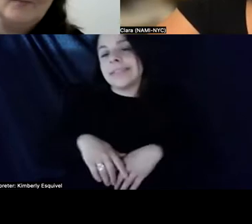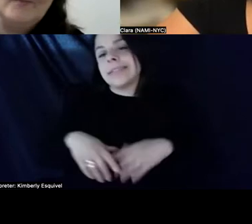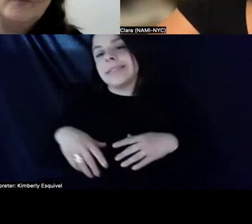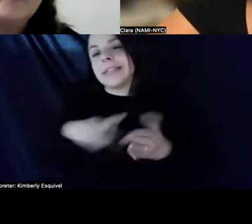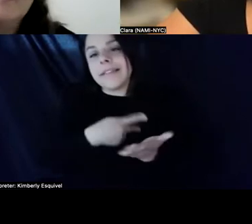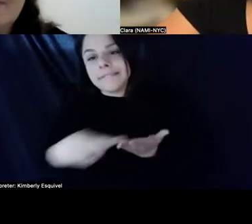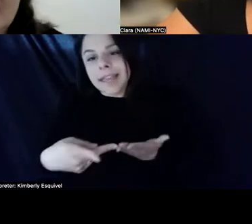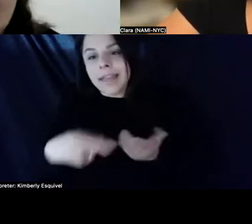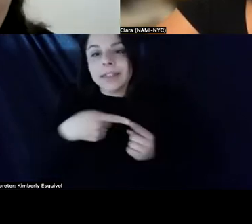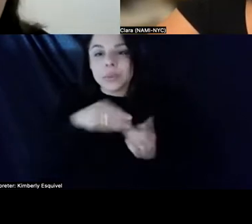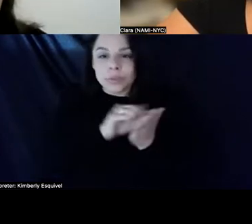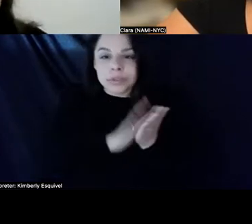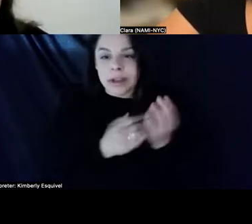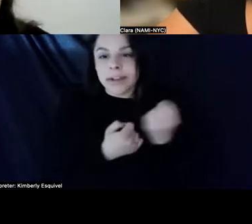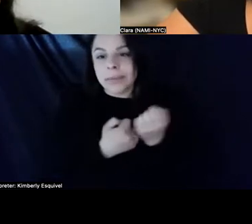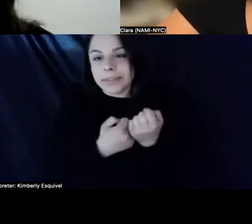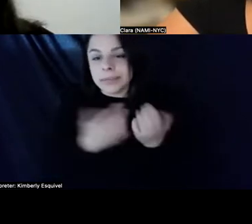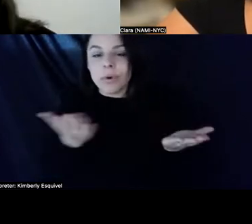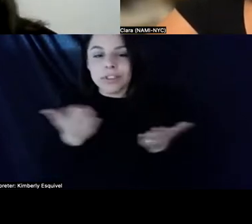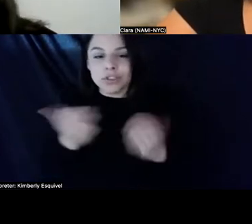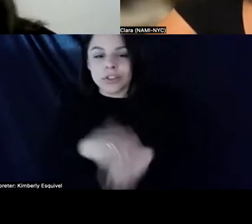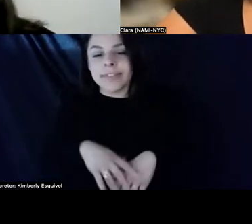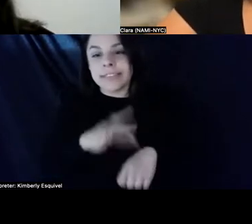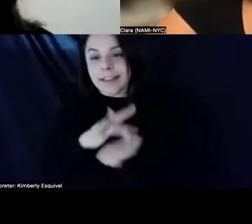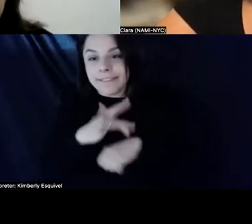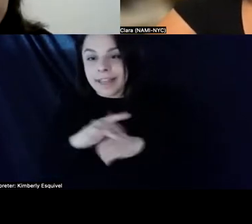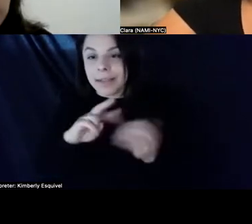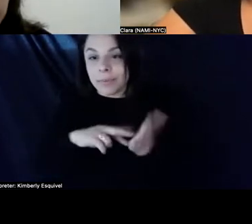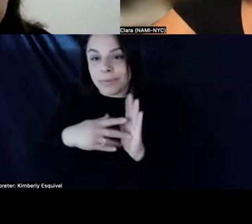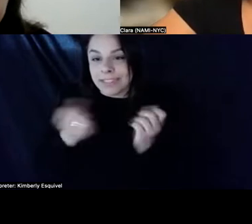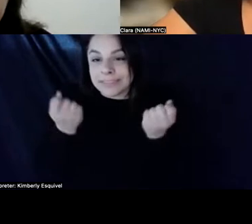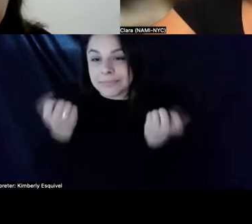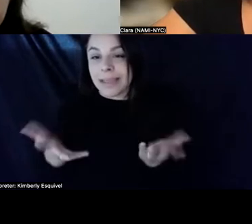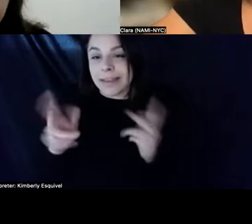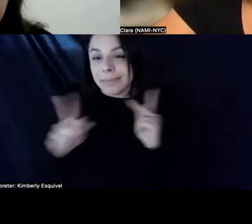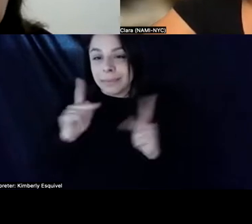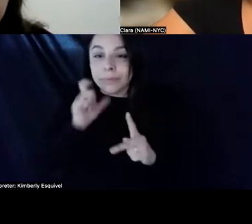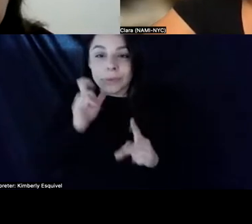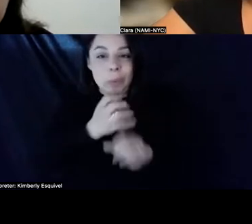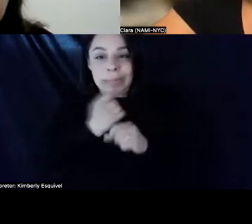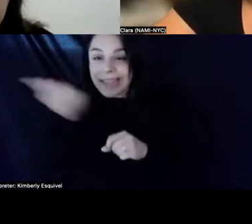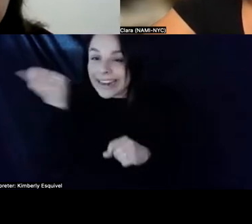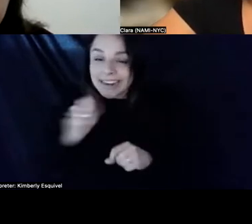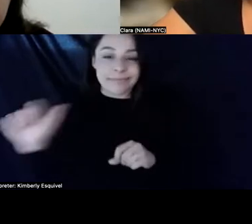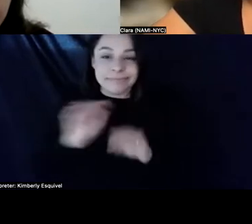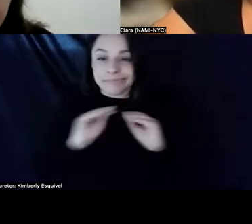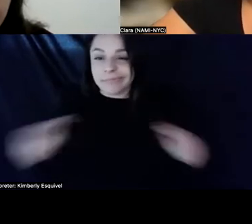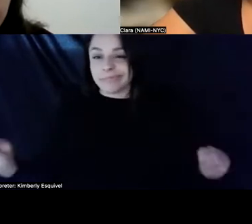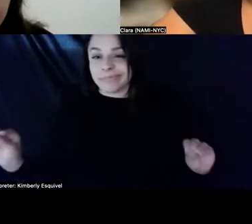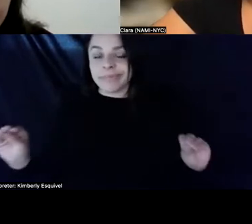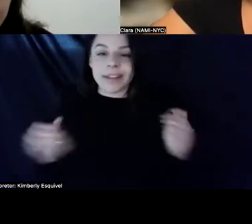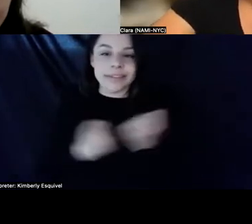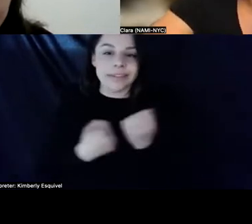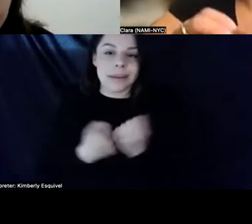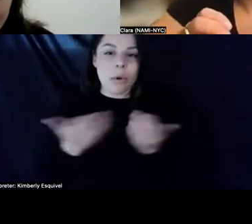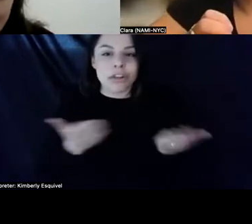services are available or required means that many tenants don't get any support services at all. Okay. And so